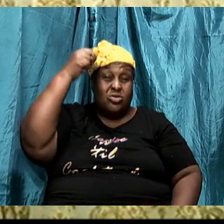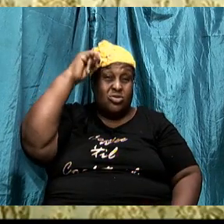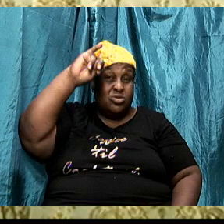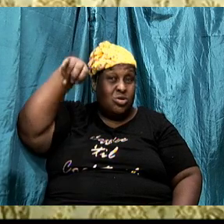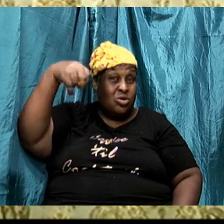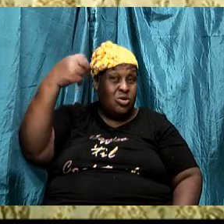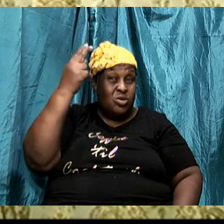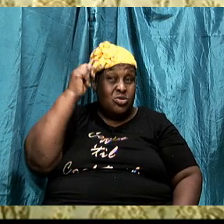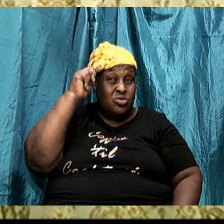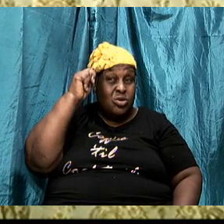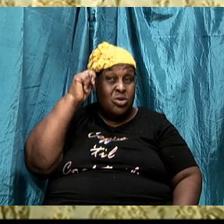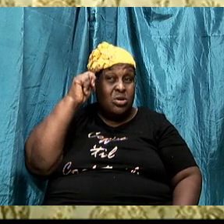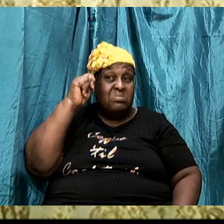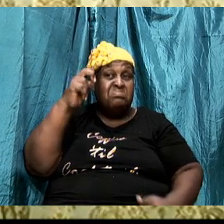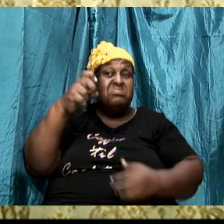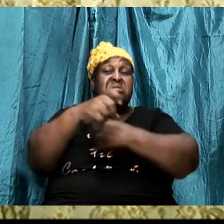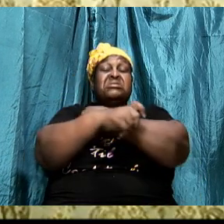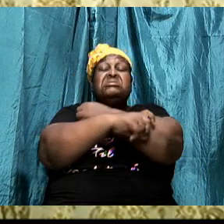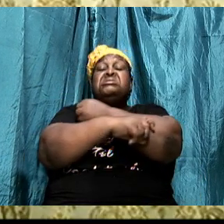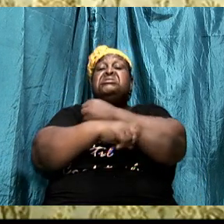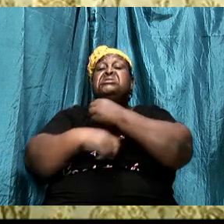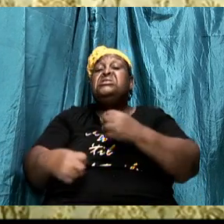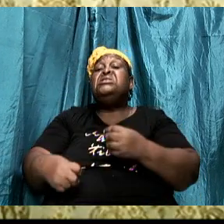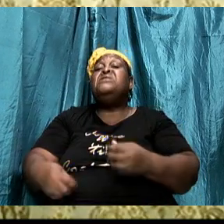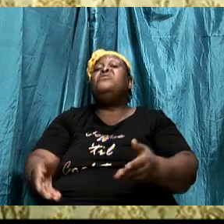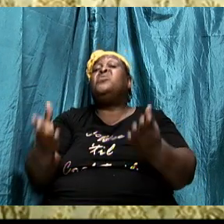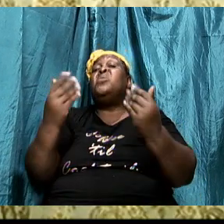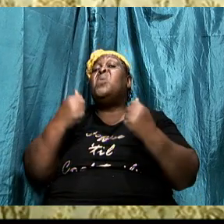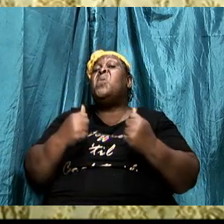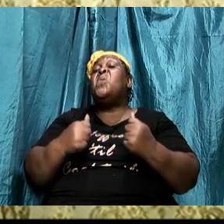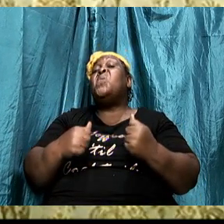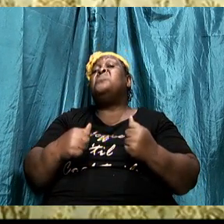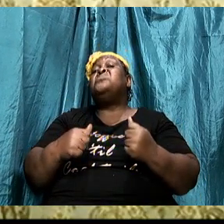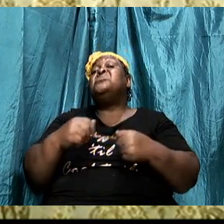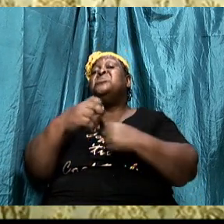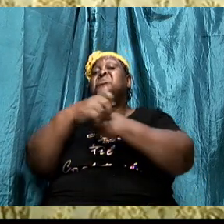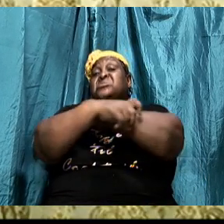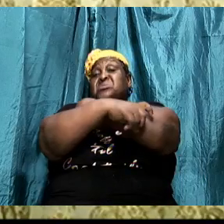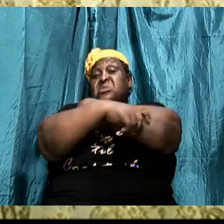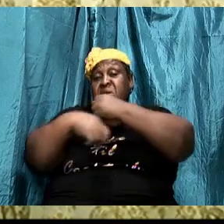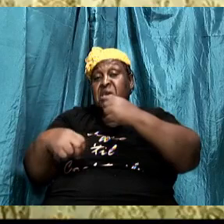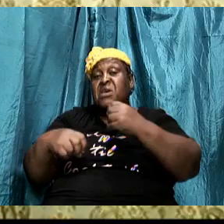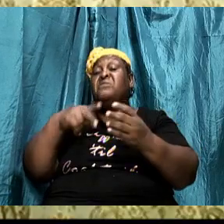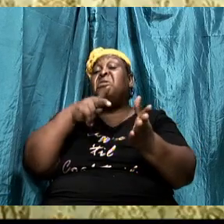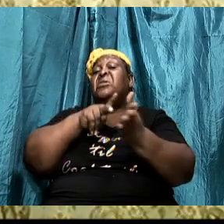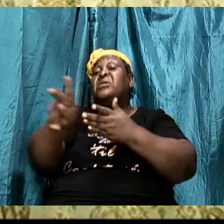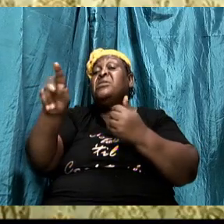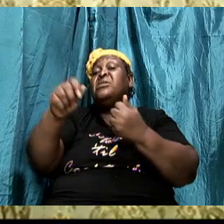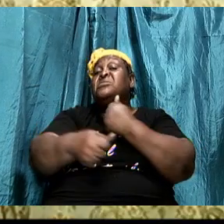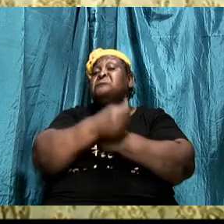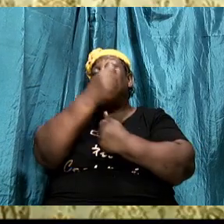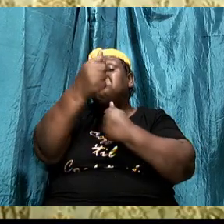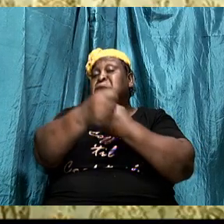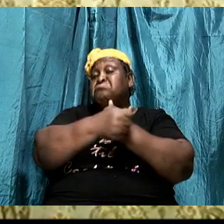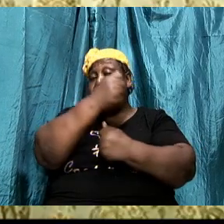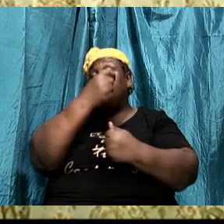time, the thief comes only to steal, kill, and destroy. And we made the point that Jesus